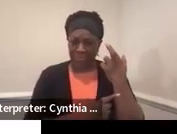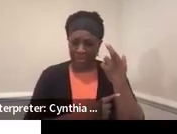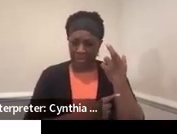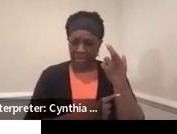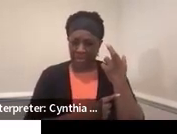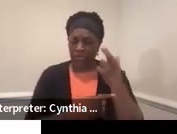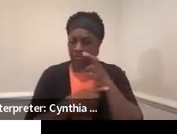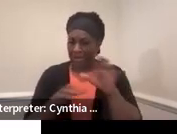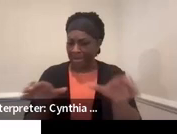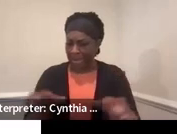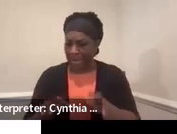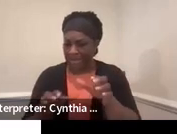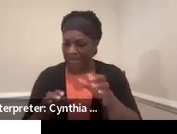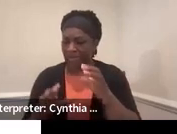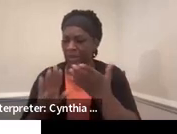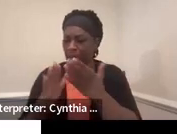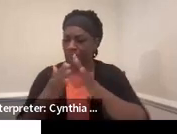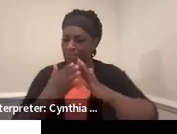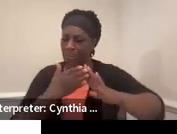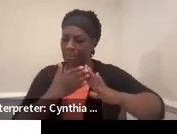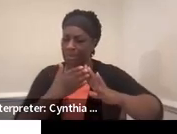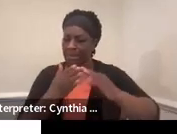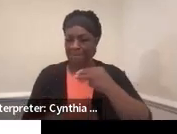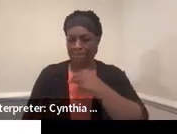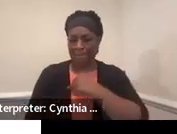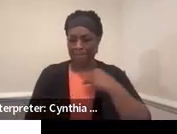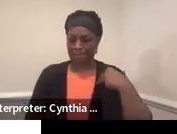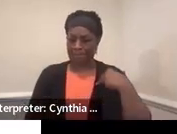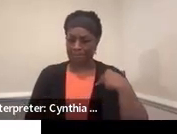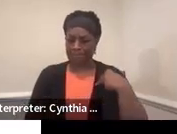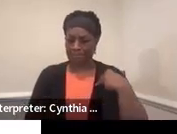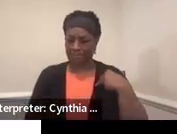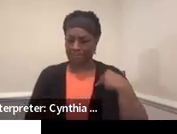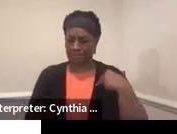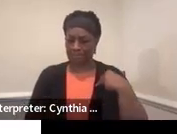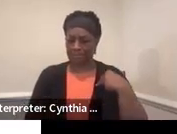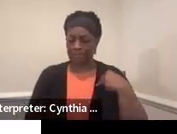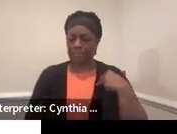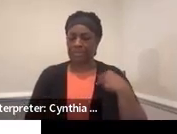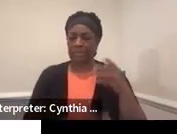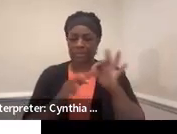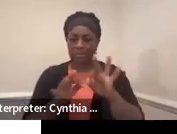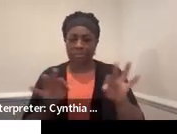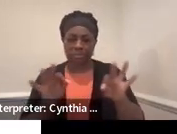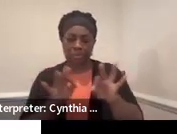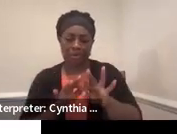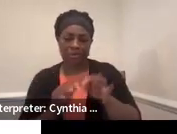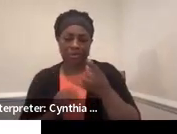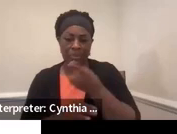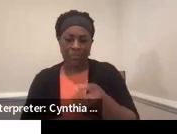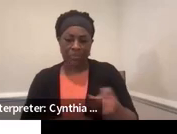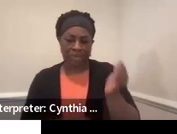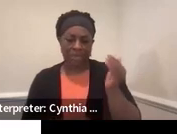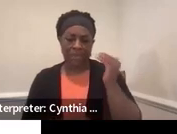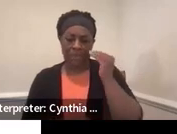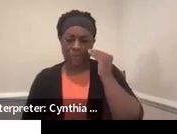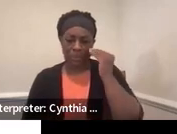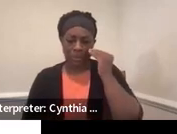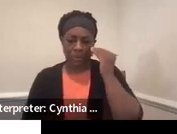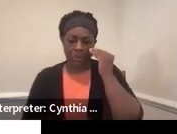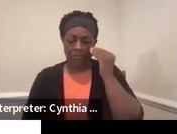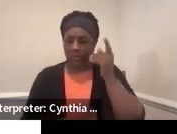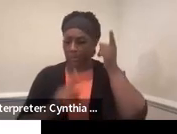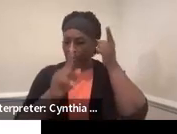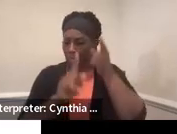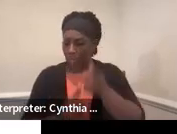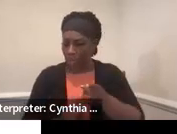active community members to ensure that their goals